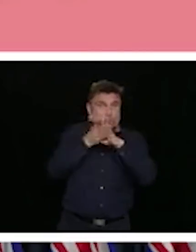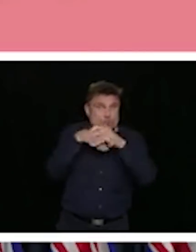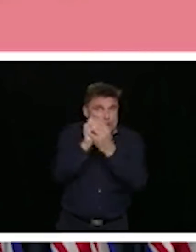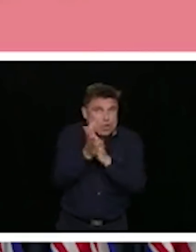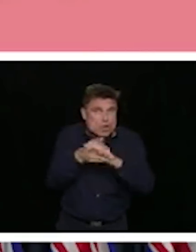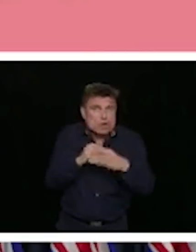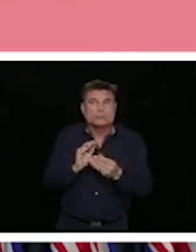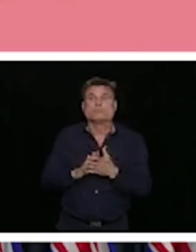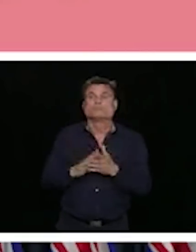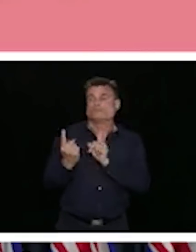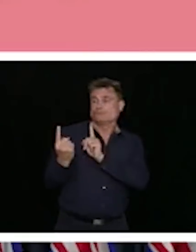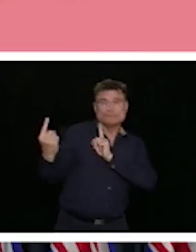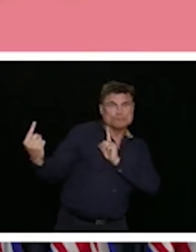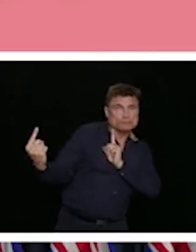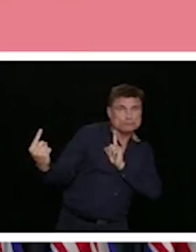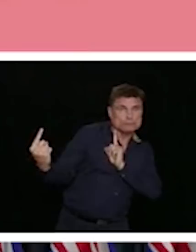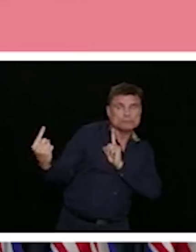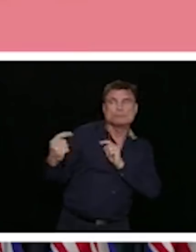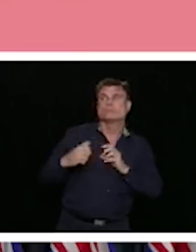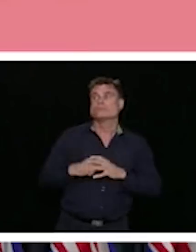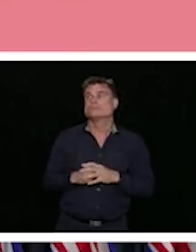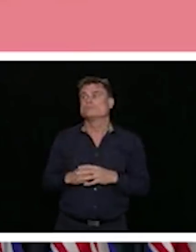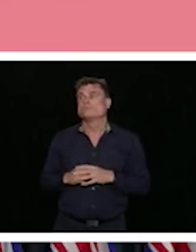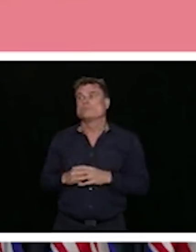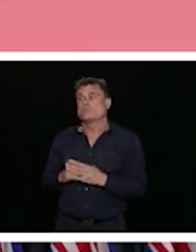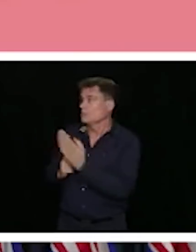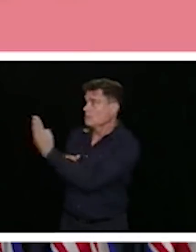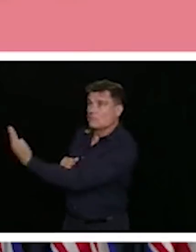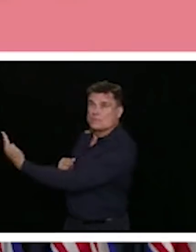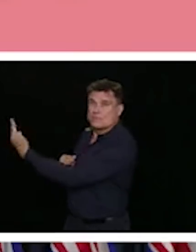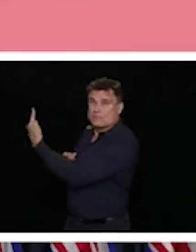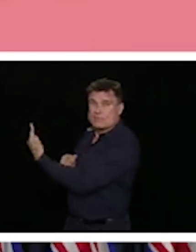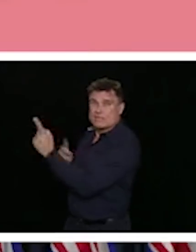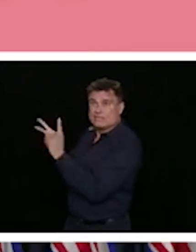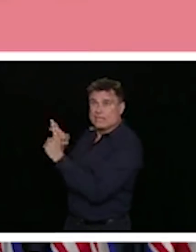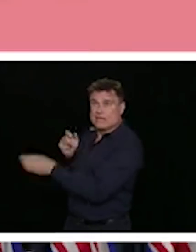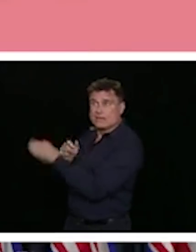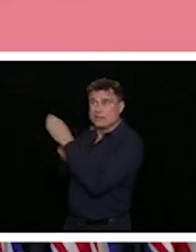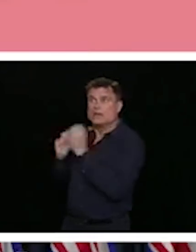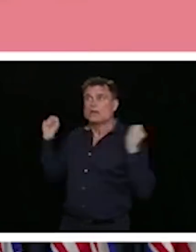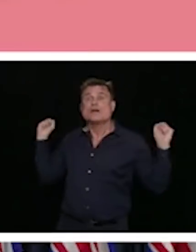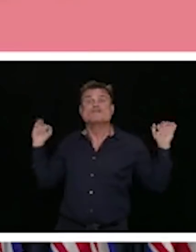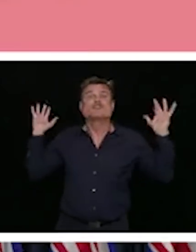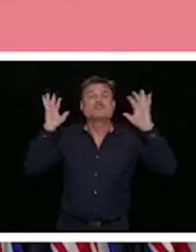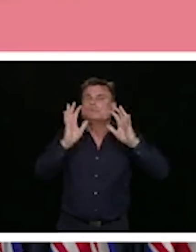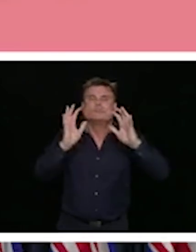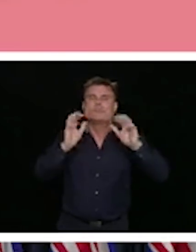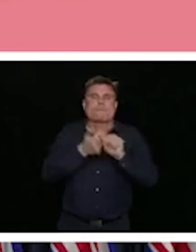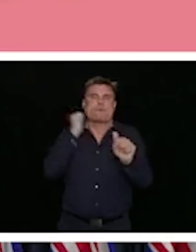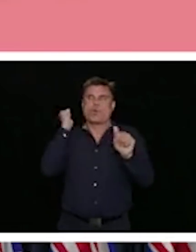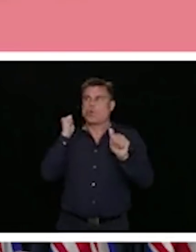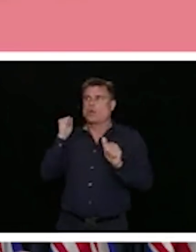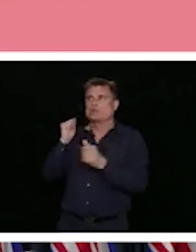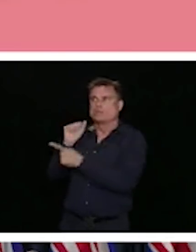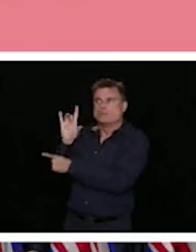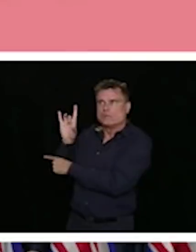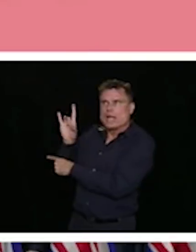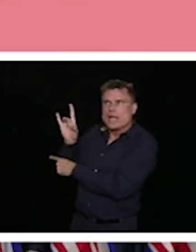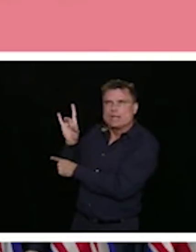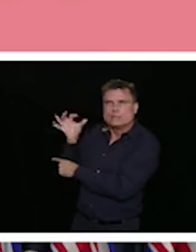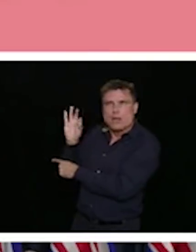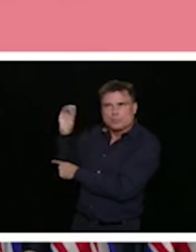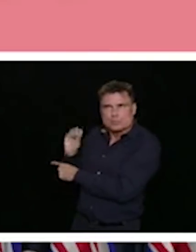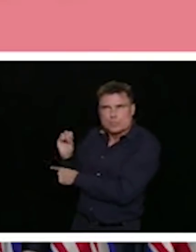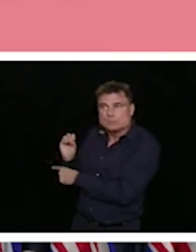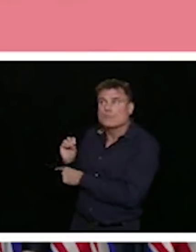away from others when you are sick, avoiding gatherings, staying home when you are sick. And we did ask the question about, you know, can you,